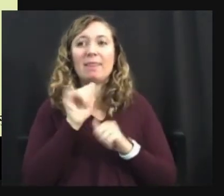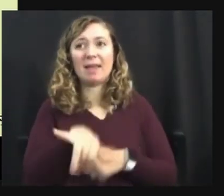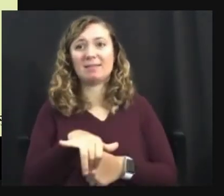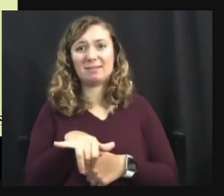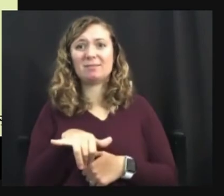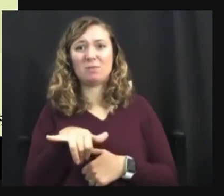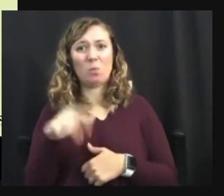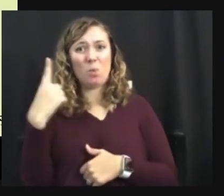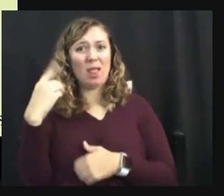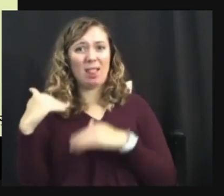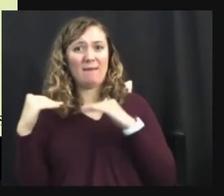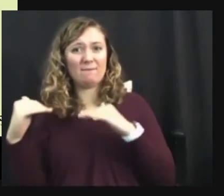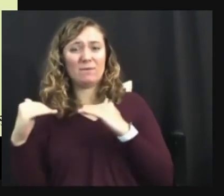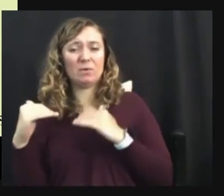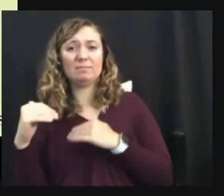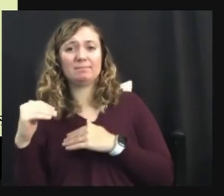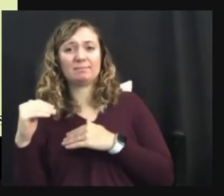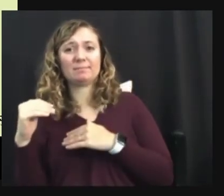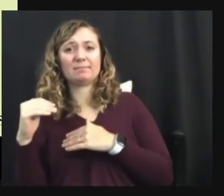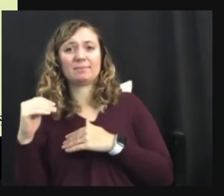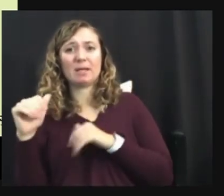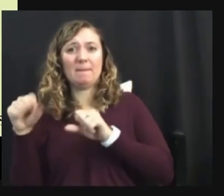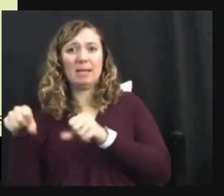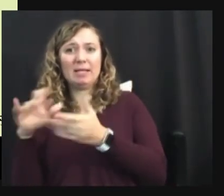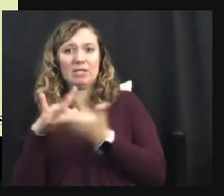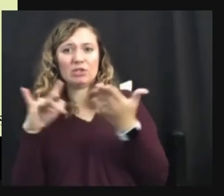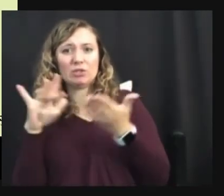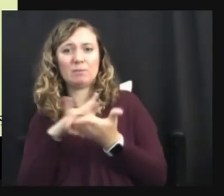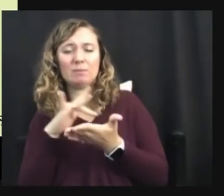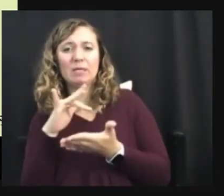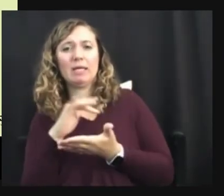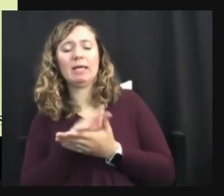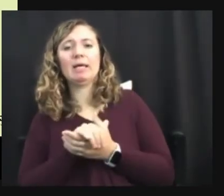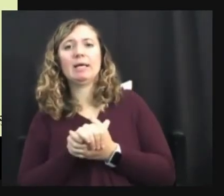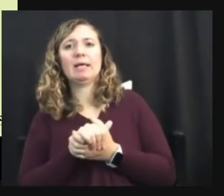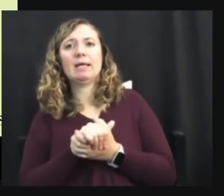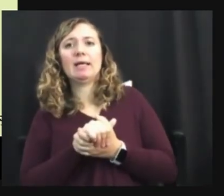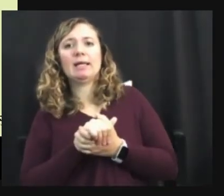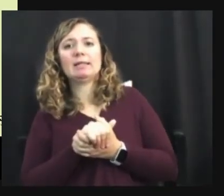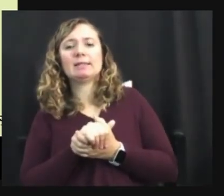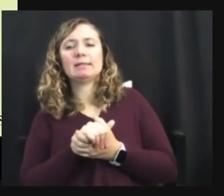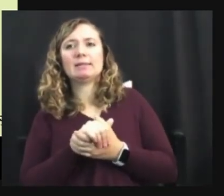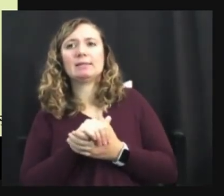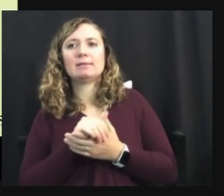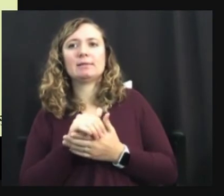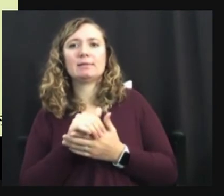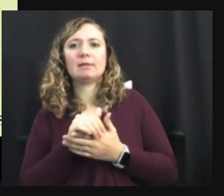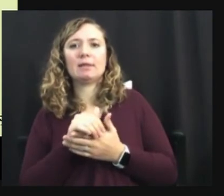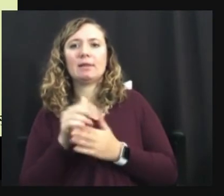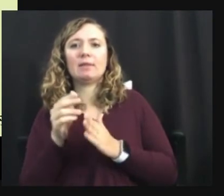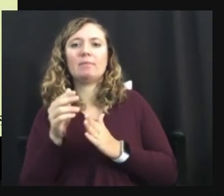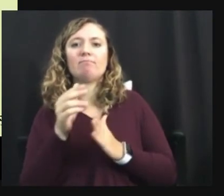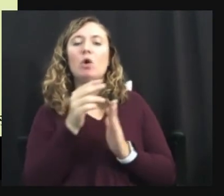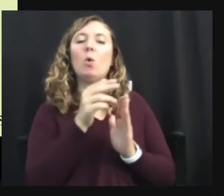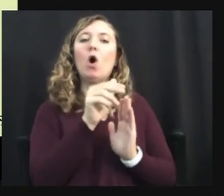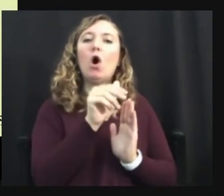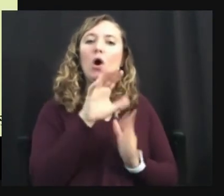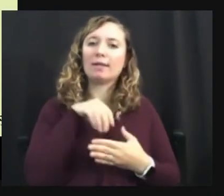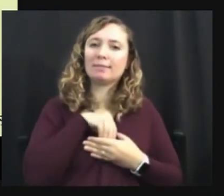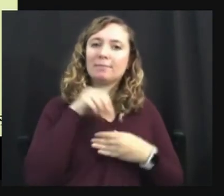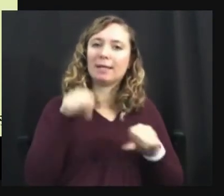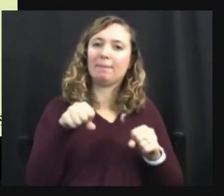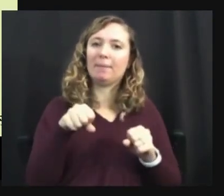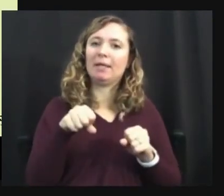So, um, the, the label itself is not harmful. It's ableism and how the label gets used in an ableist way.